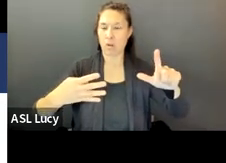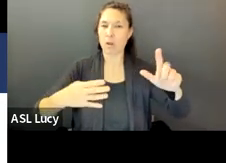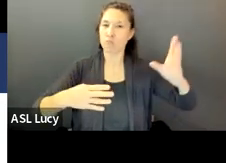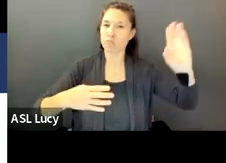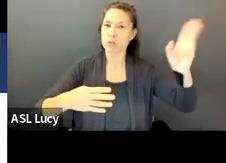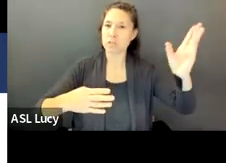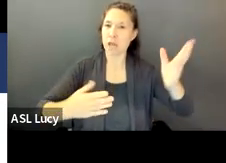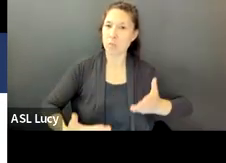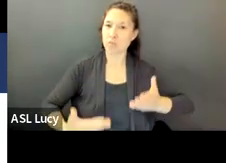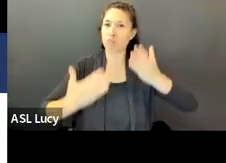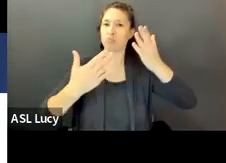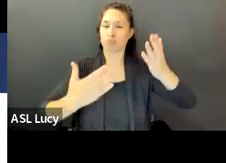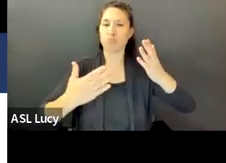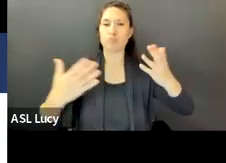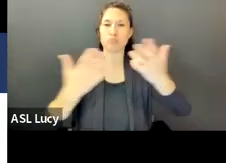for your vote in May.